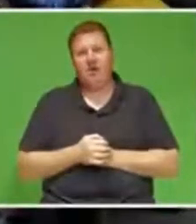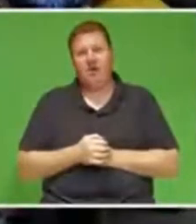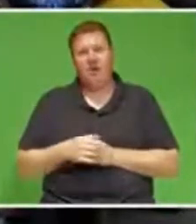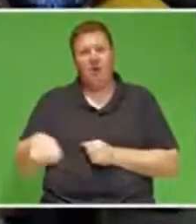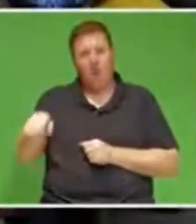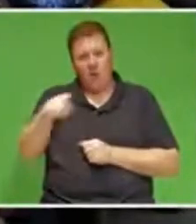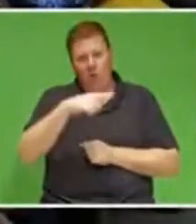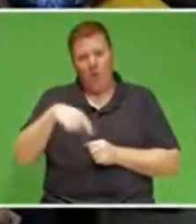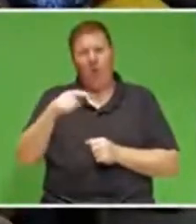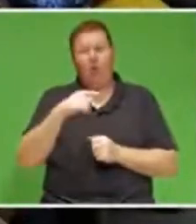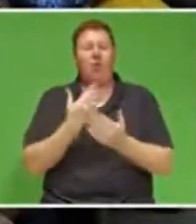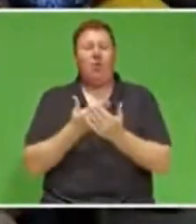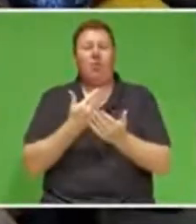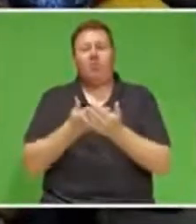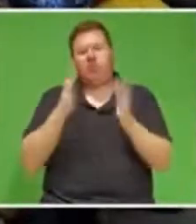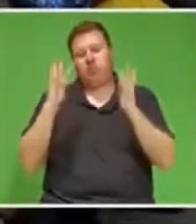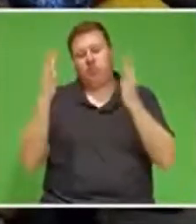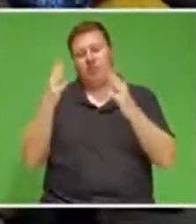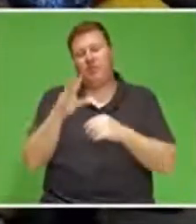applaud on the other side.